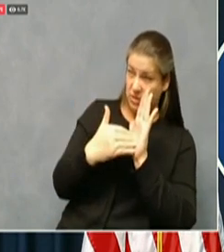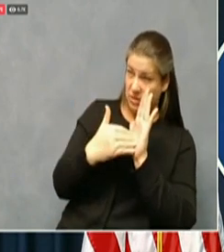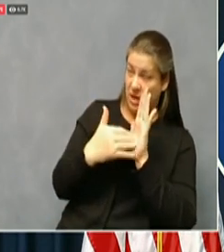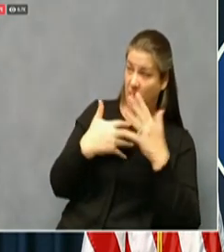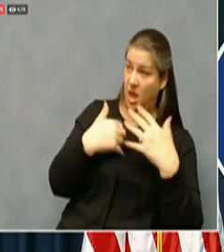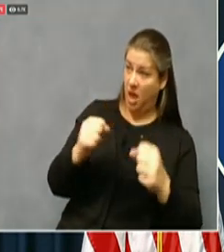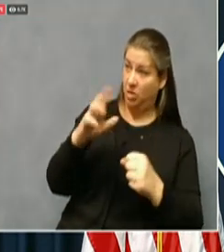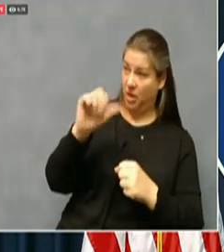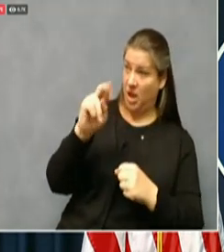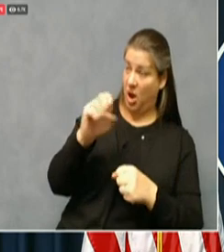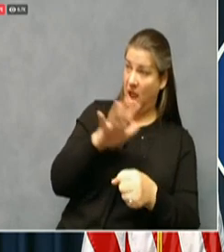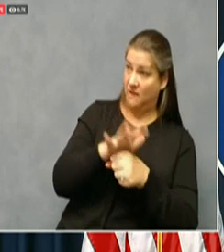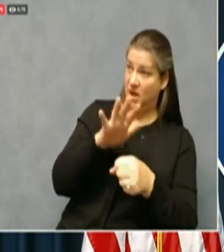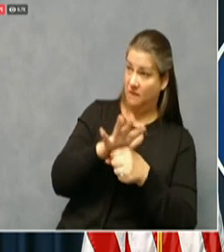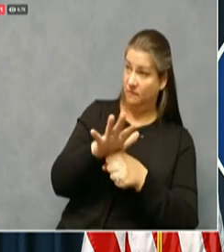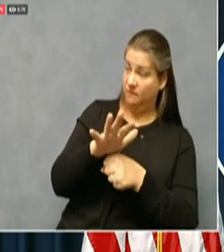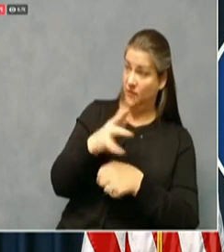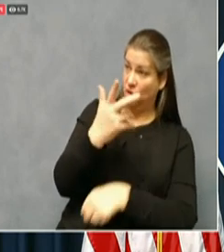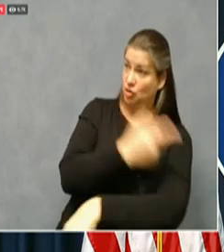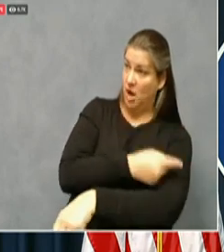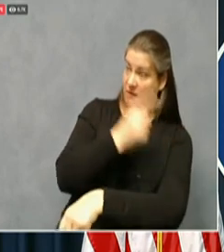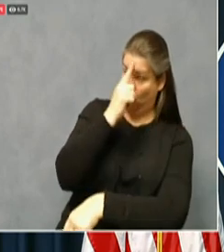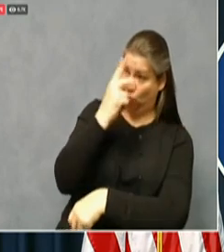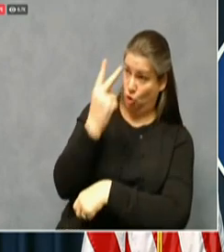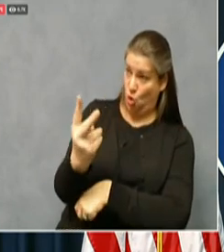enough for shots three weeks apart.